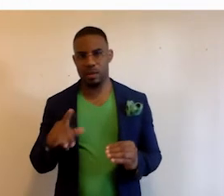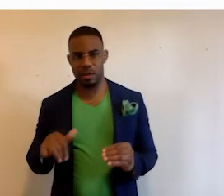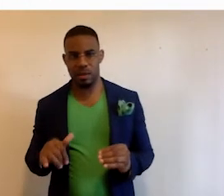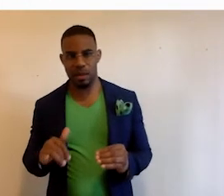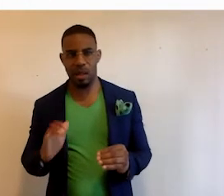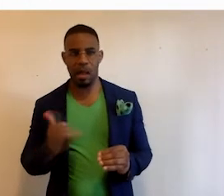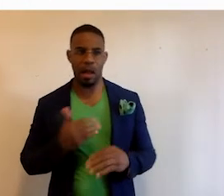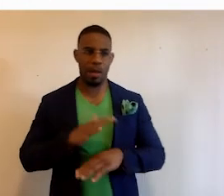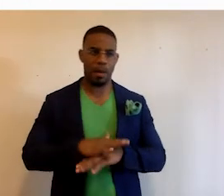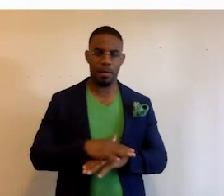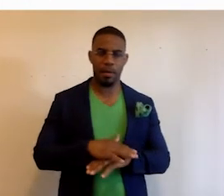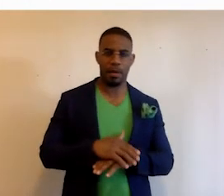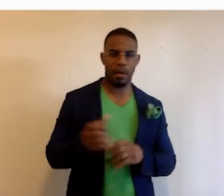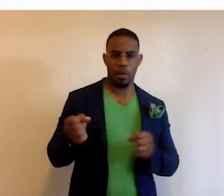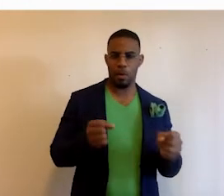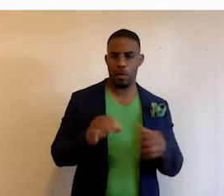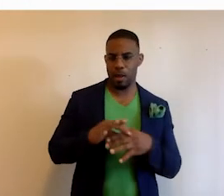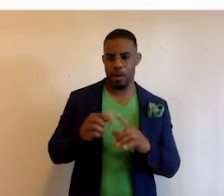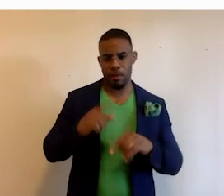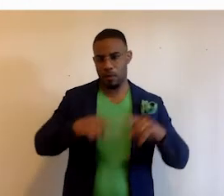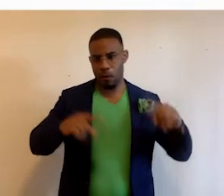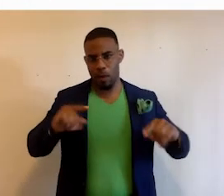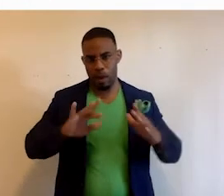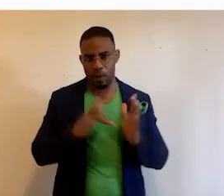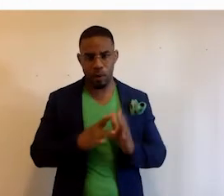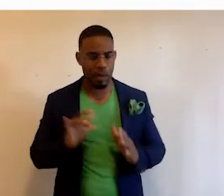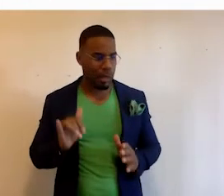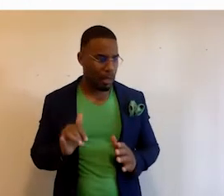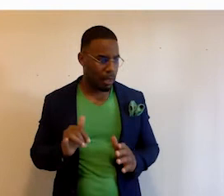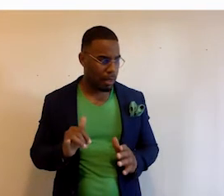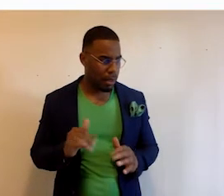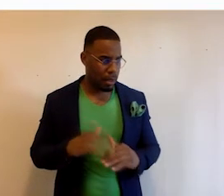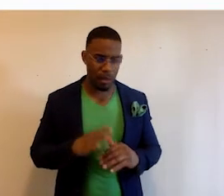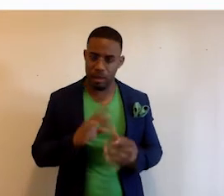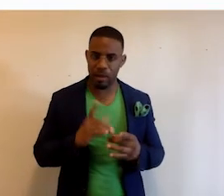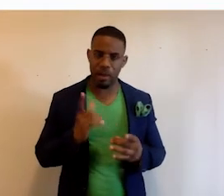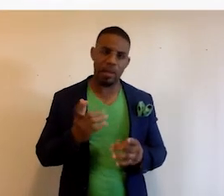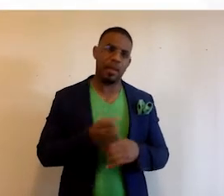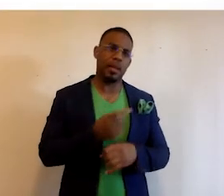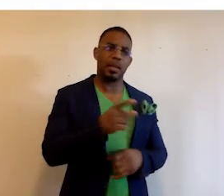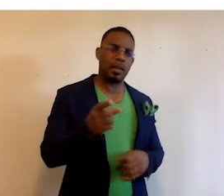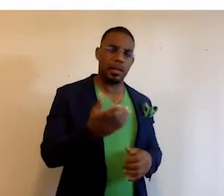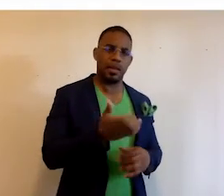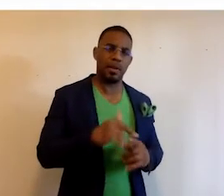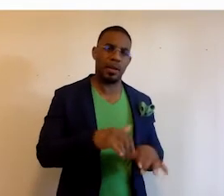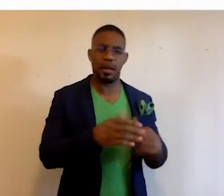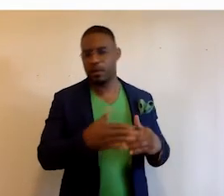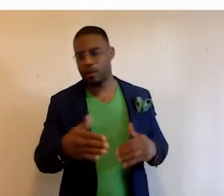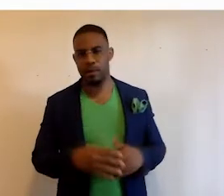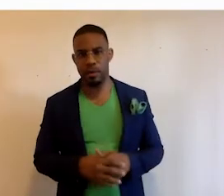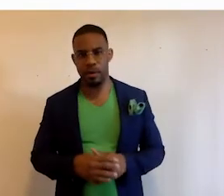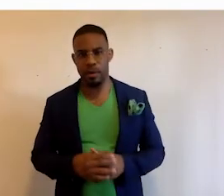our platform can pull content from a variety of sources. Like the bottom says, just get it to an electronic device, we can take it from there.